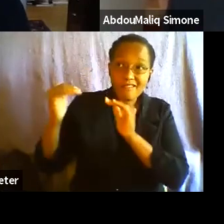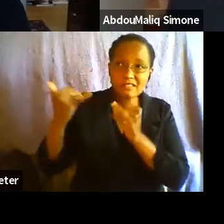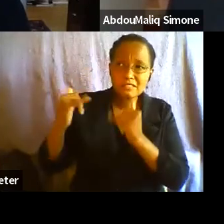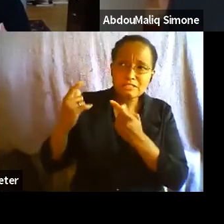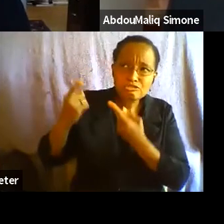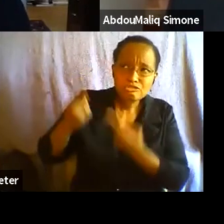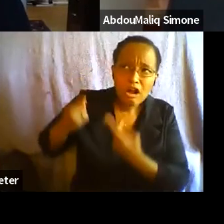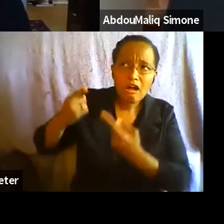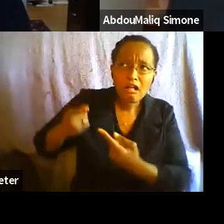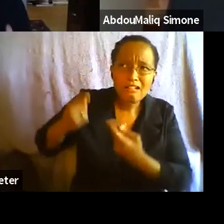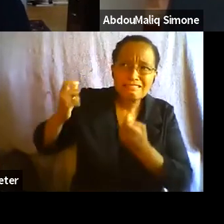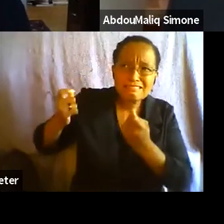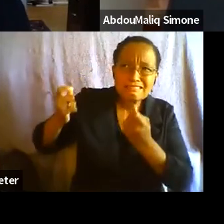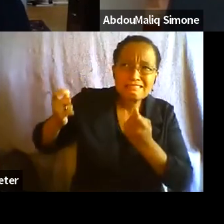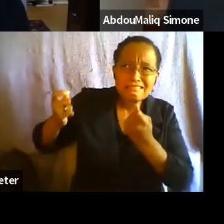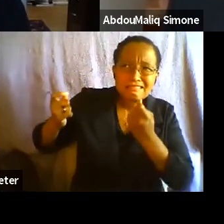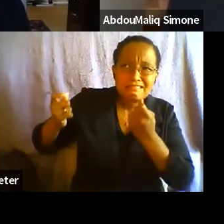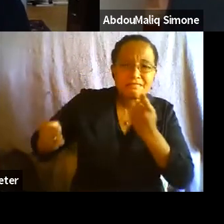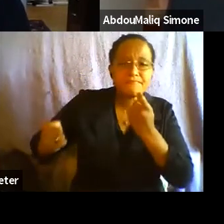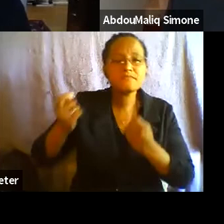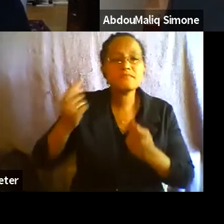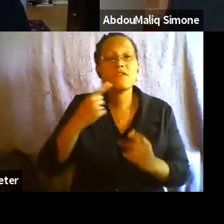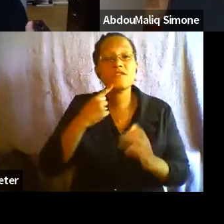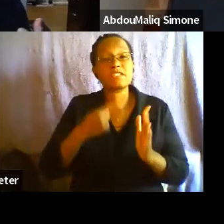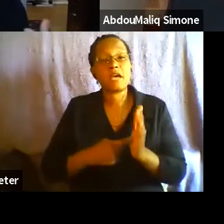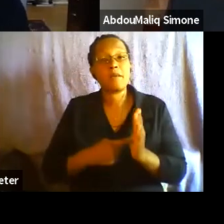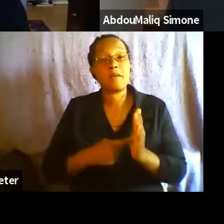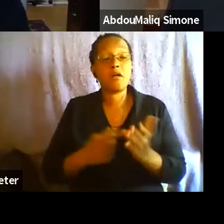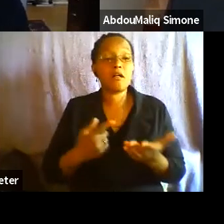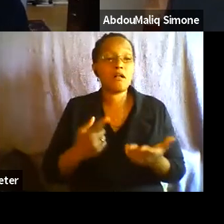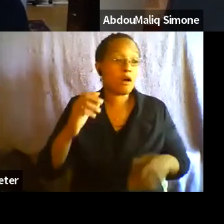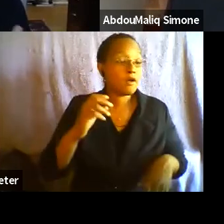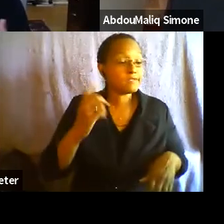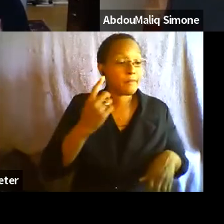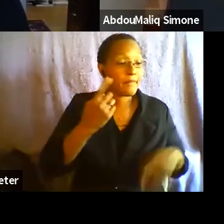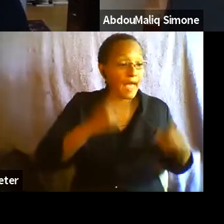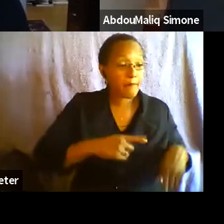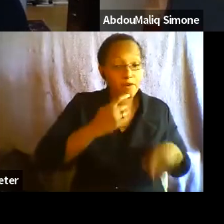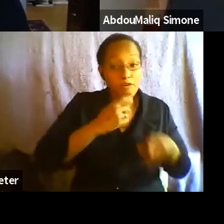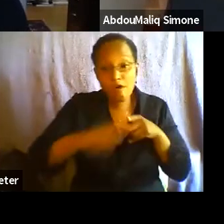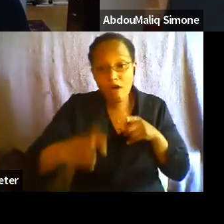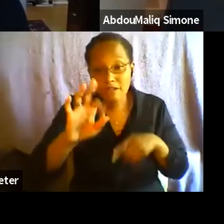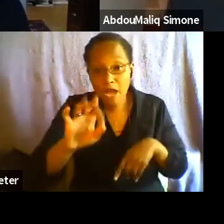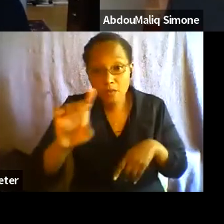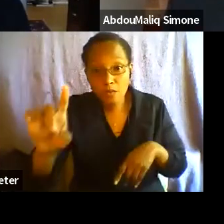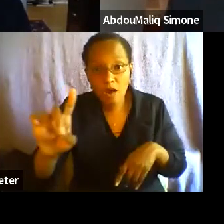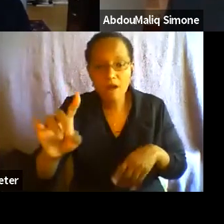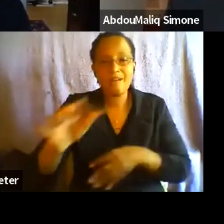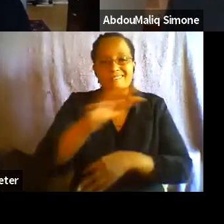about small things, alternatives to calling 911, sanctuary housing, community defenders,